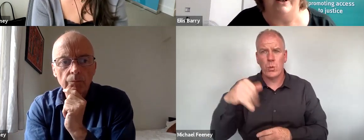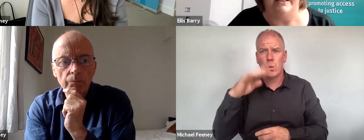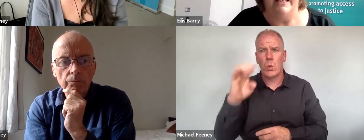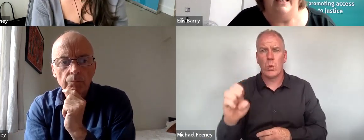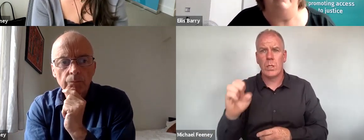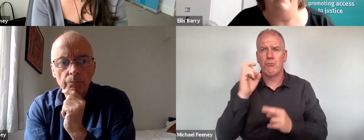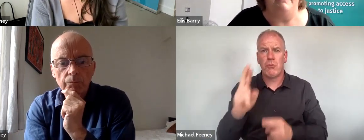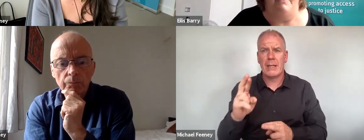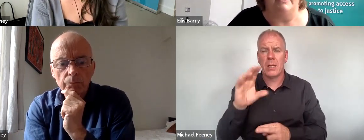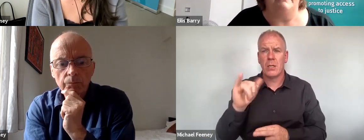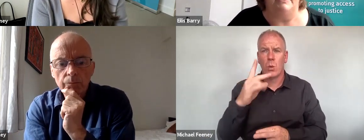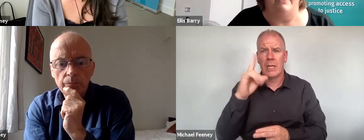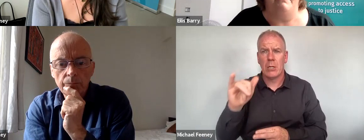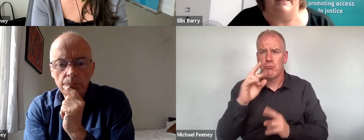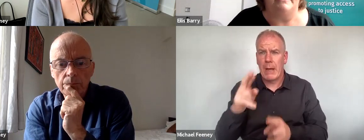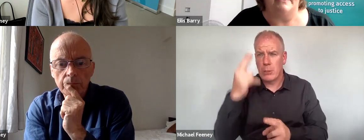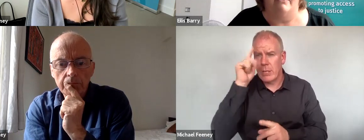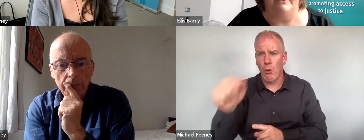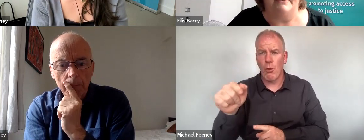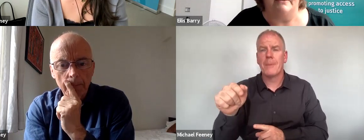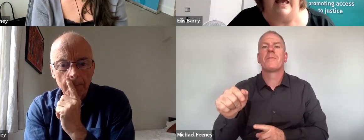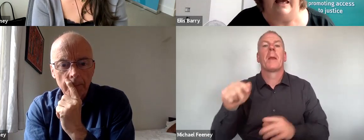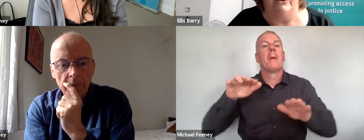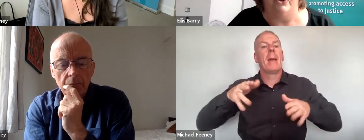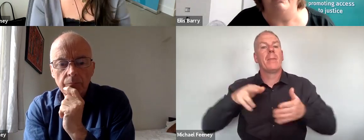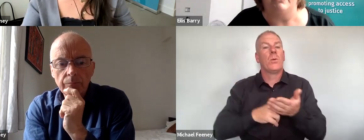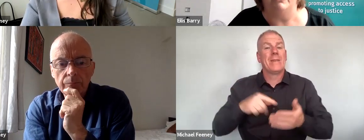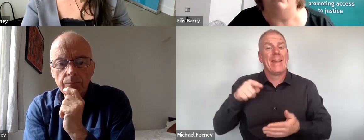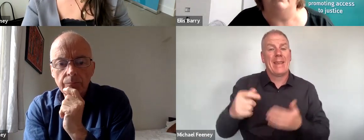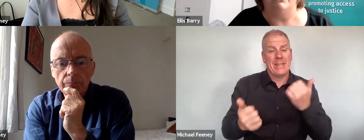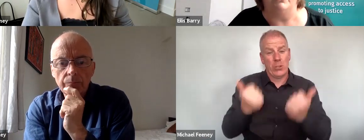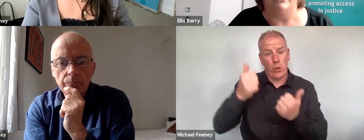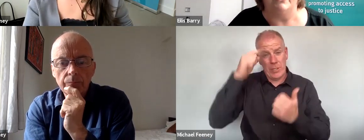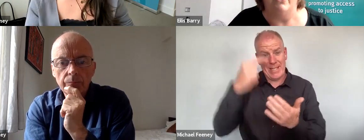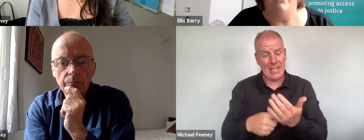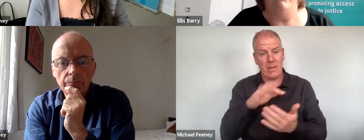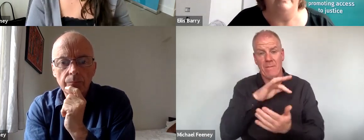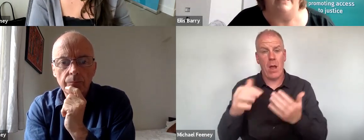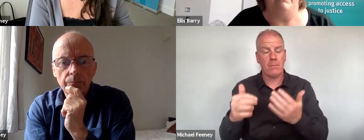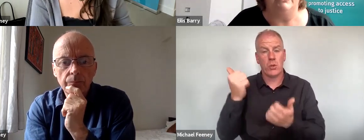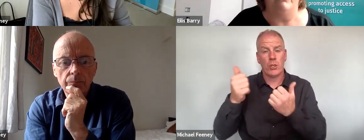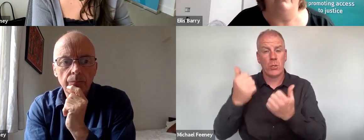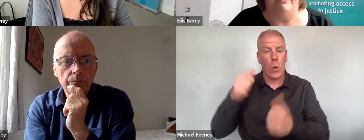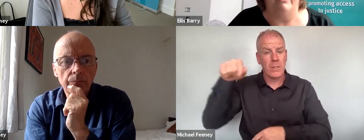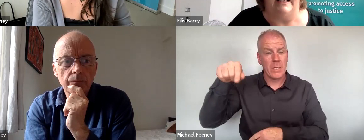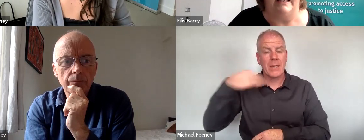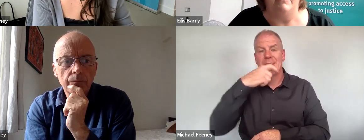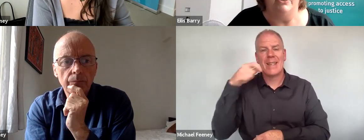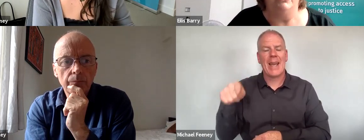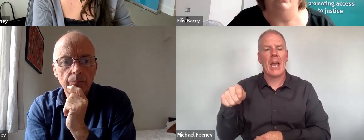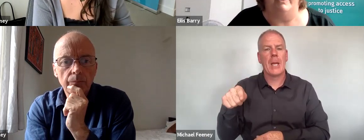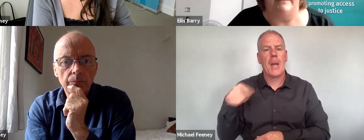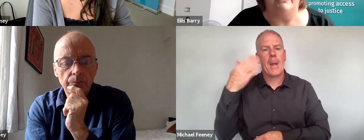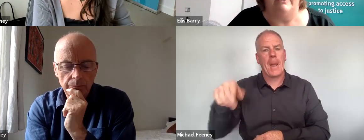session, it may be possible on the basis of this judgment of the Court of Justice, for example, to refer a